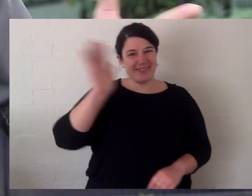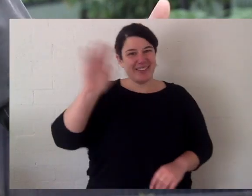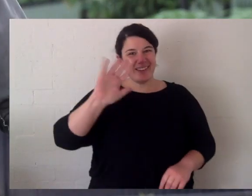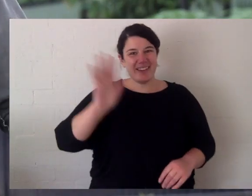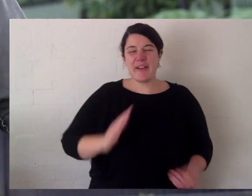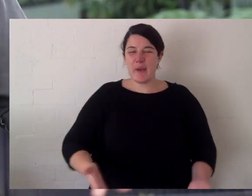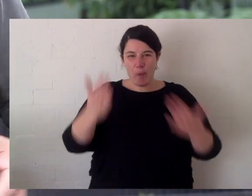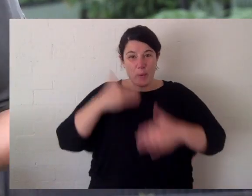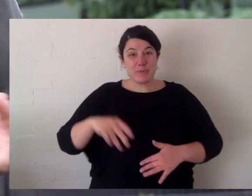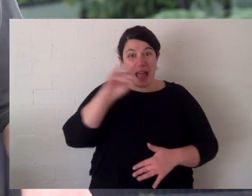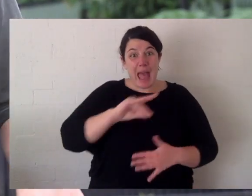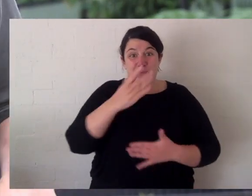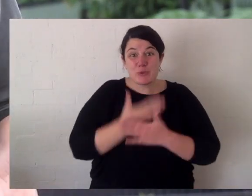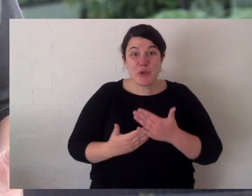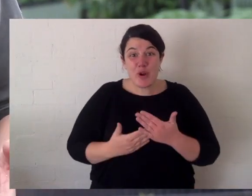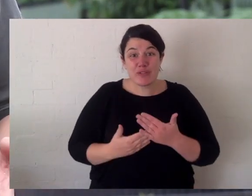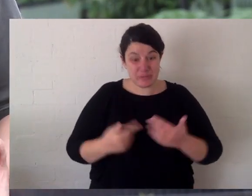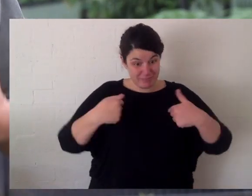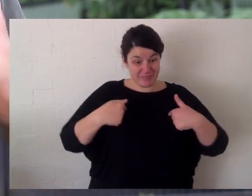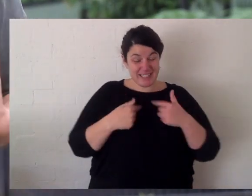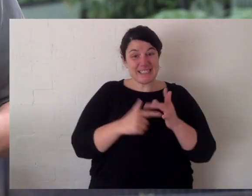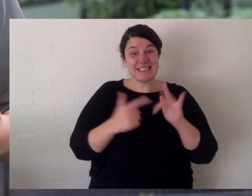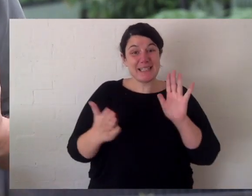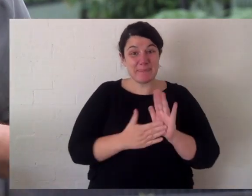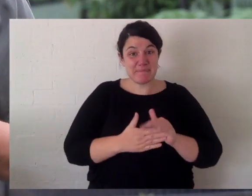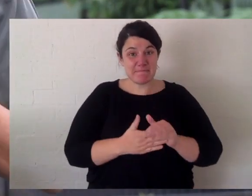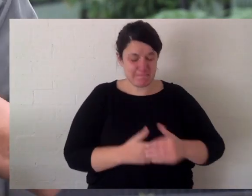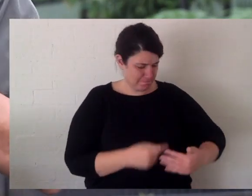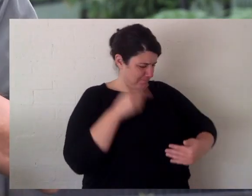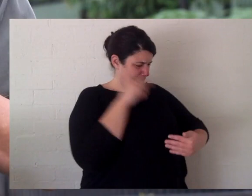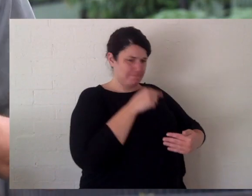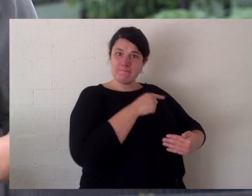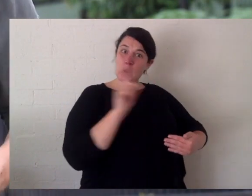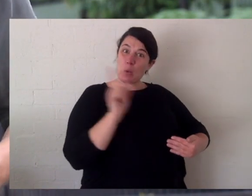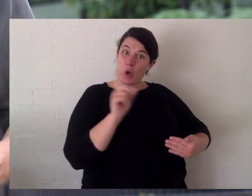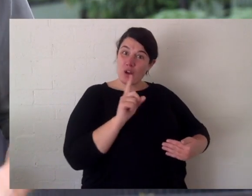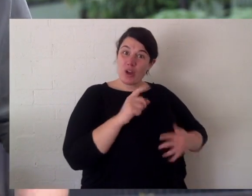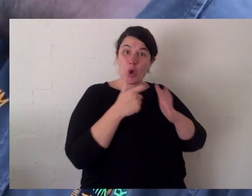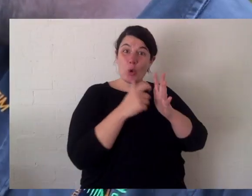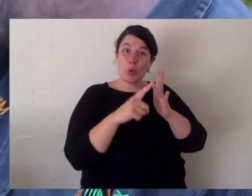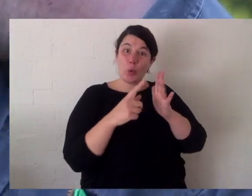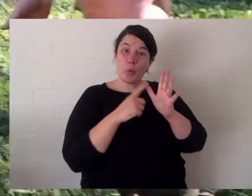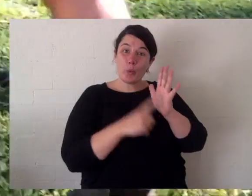Hi everyone, welcome to Animal Tales with Tim Faulkner. That's me, and this is a koala.